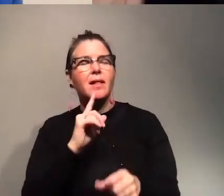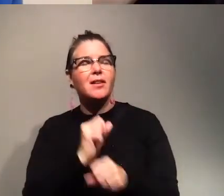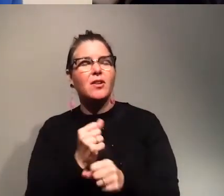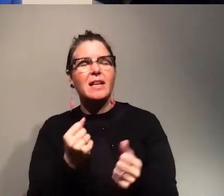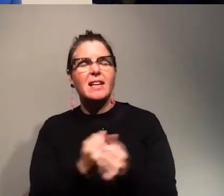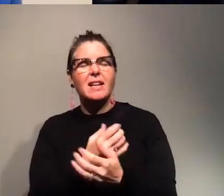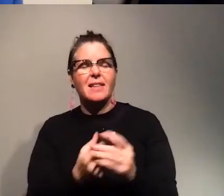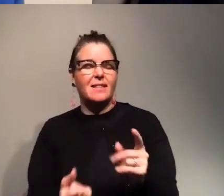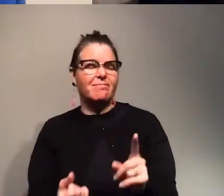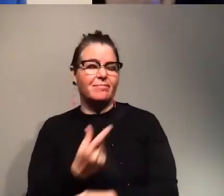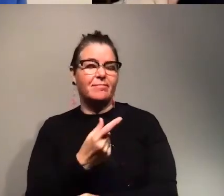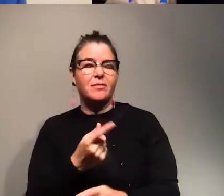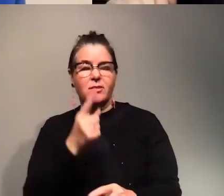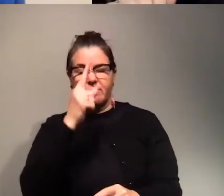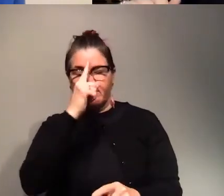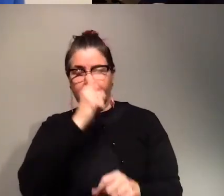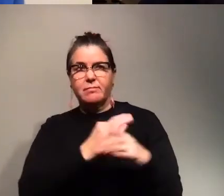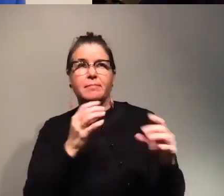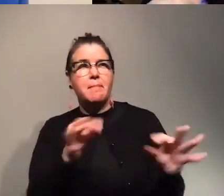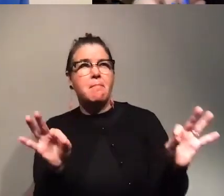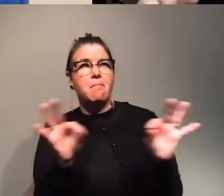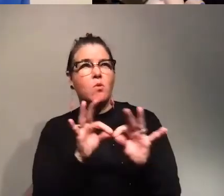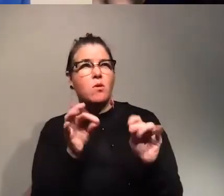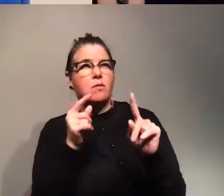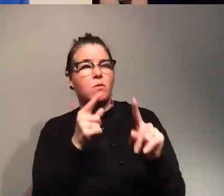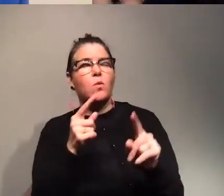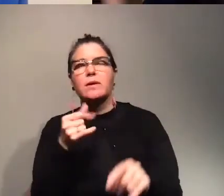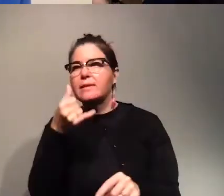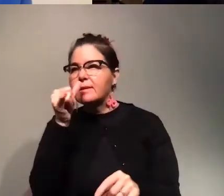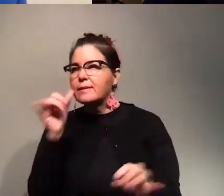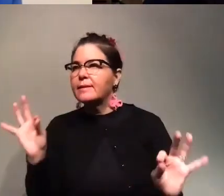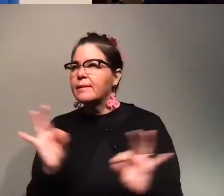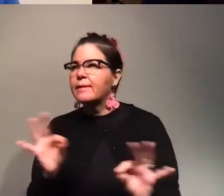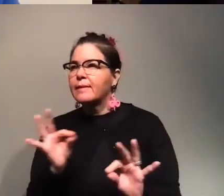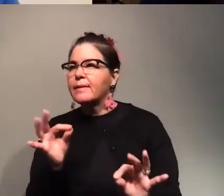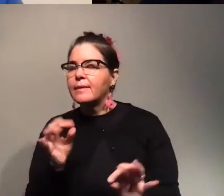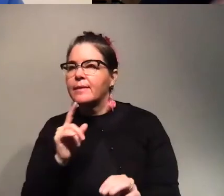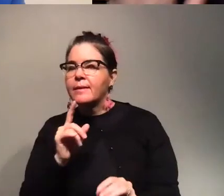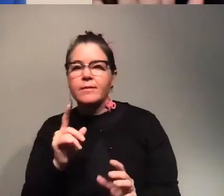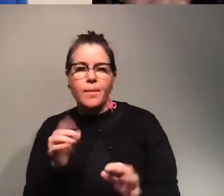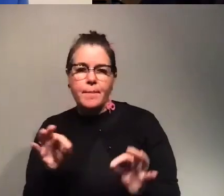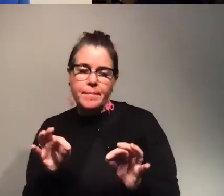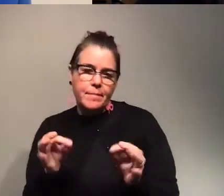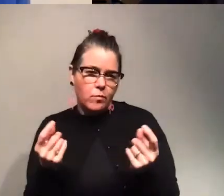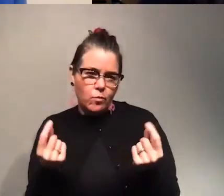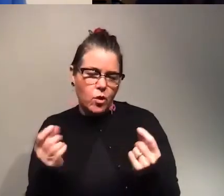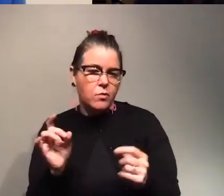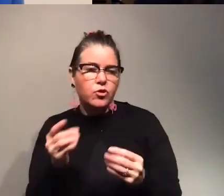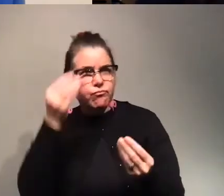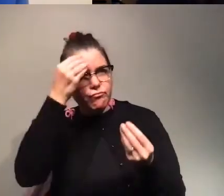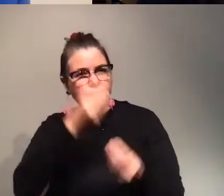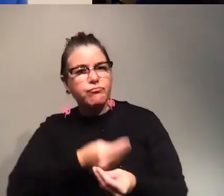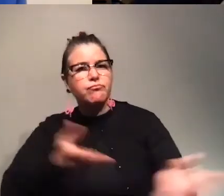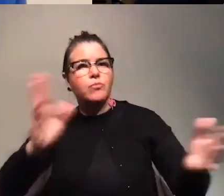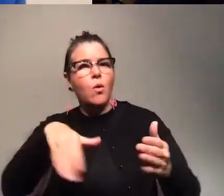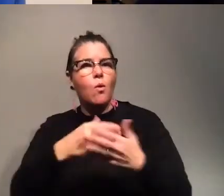it can be big picture important or like silly and insignificant but important to you um what do you tell the entire